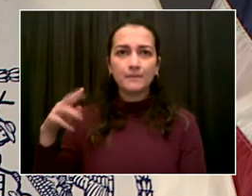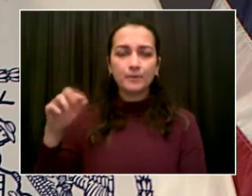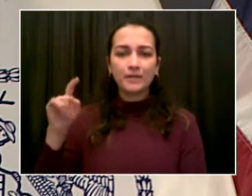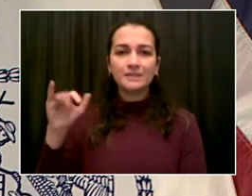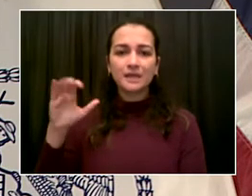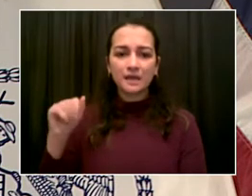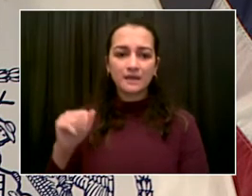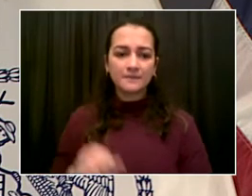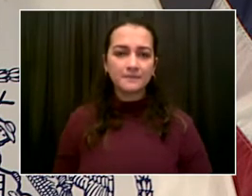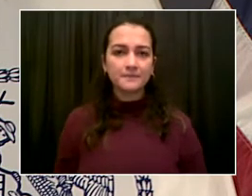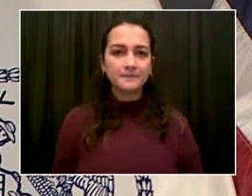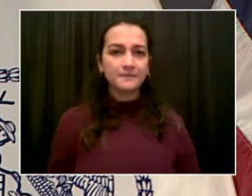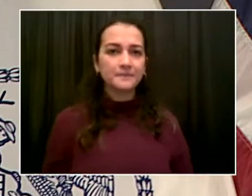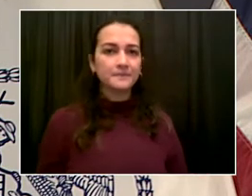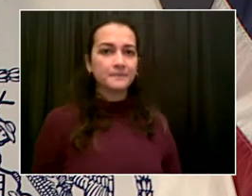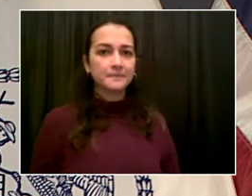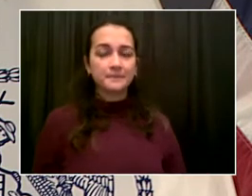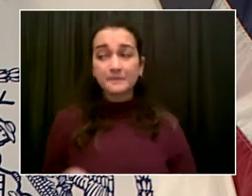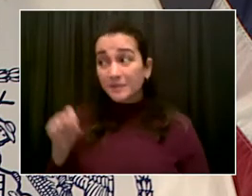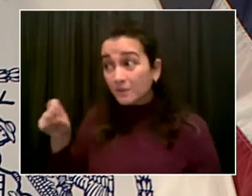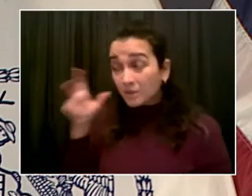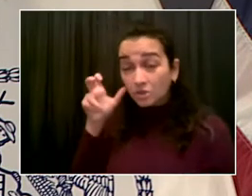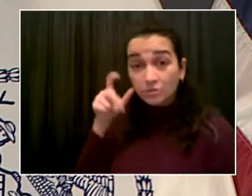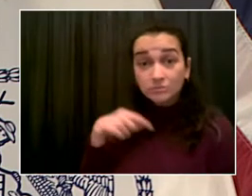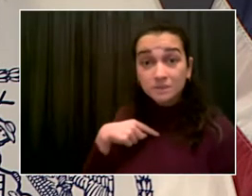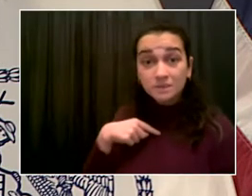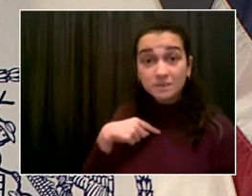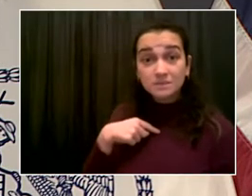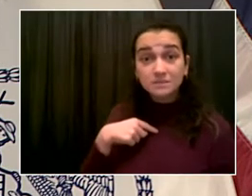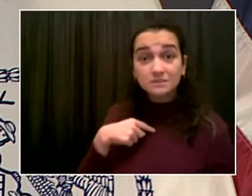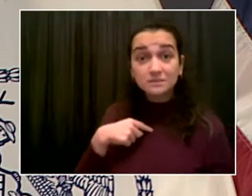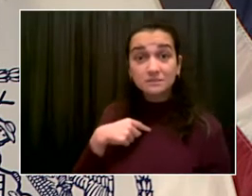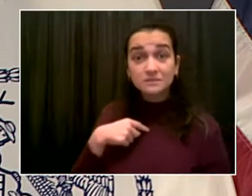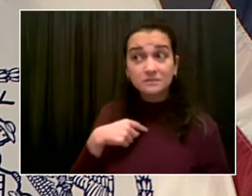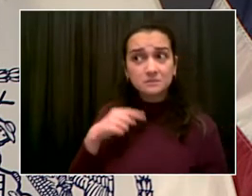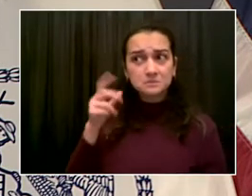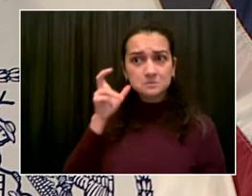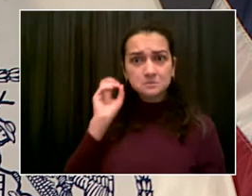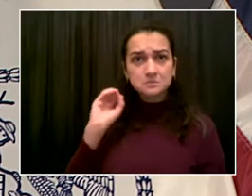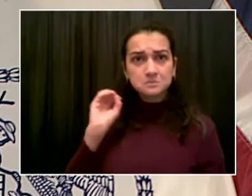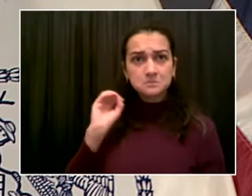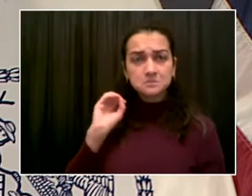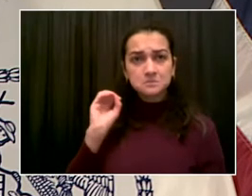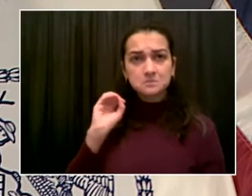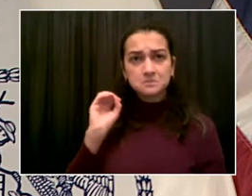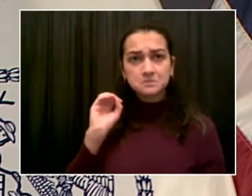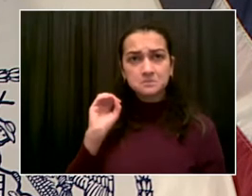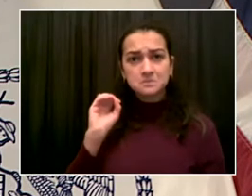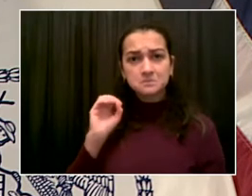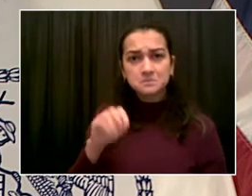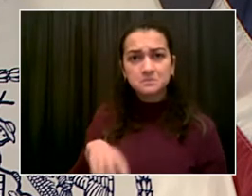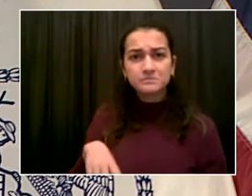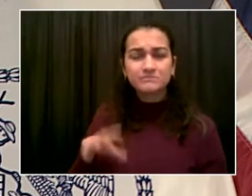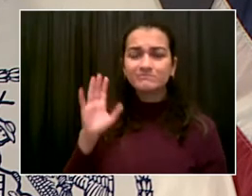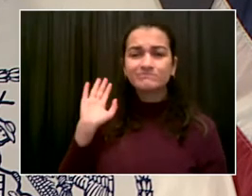We got him out there. If you have someone else, you can go. We're going to go ahead and go to Michael Gartland from The Daily News.